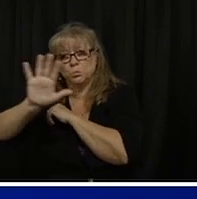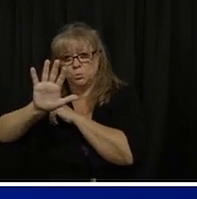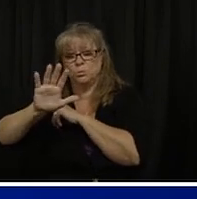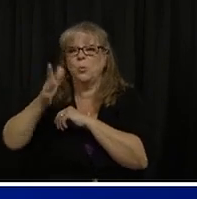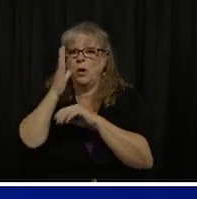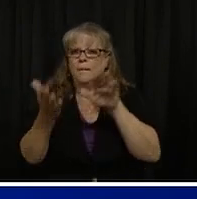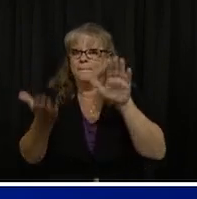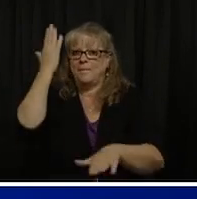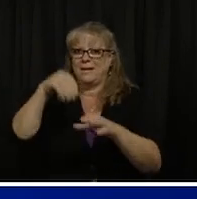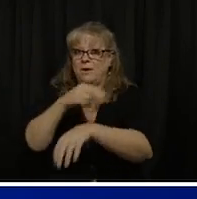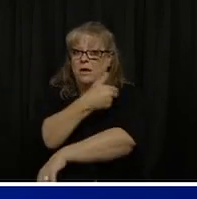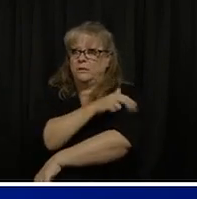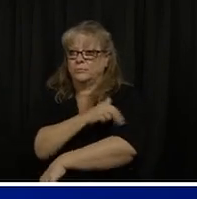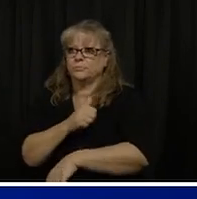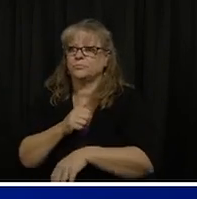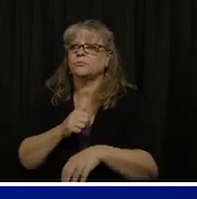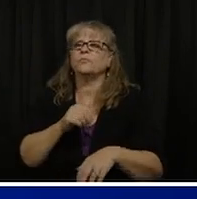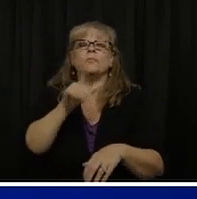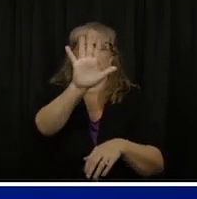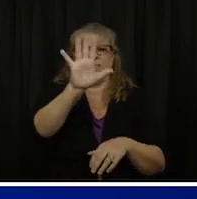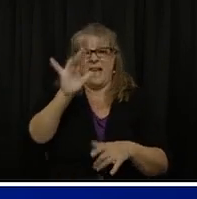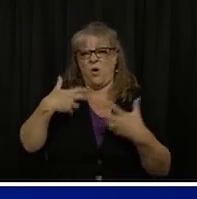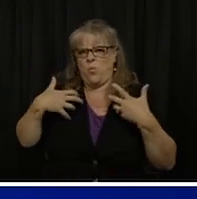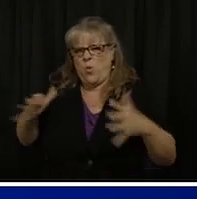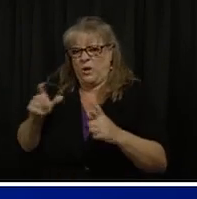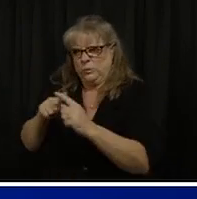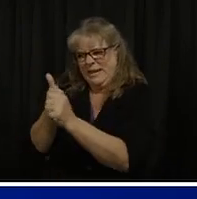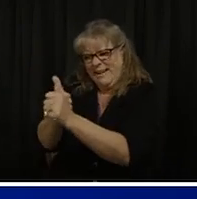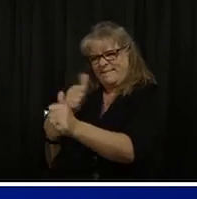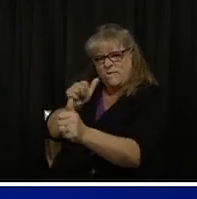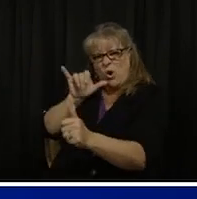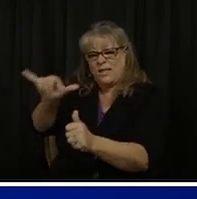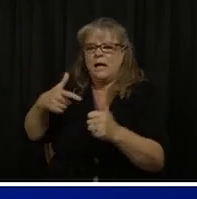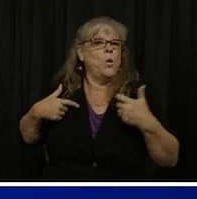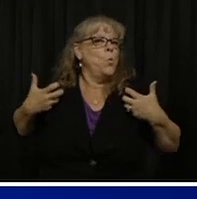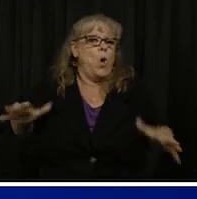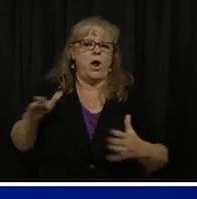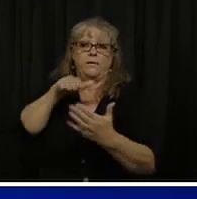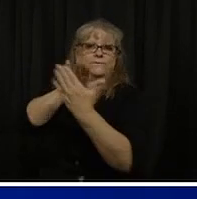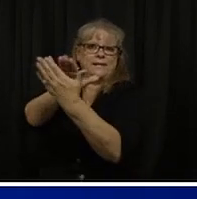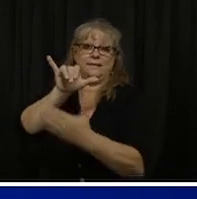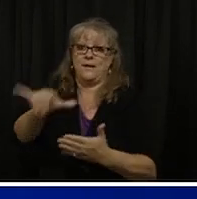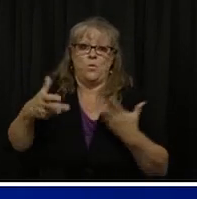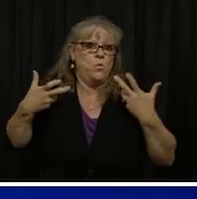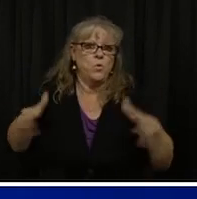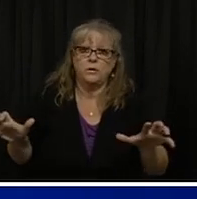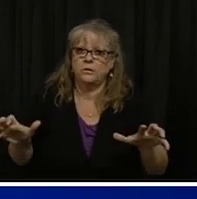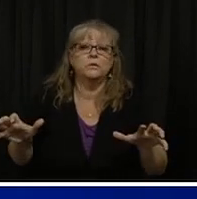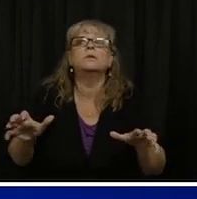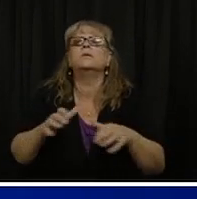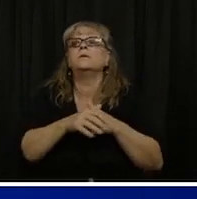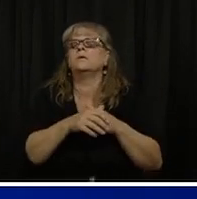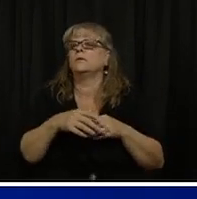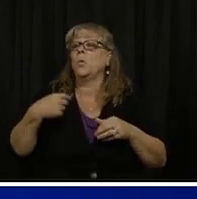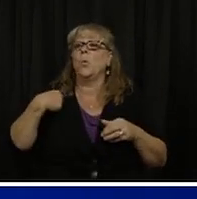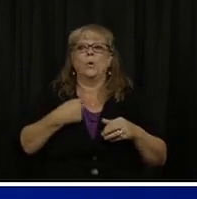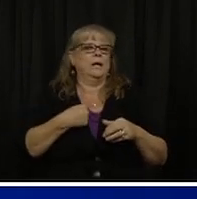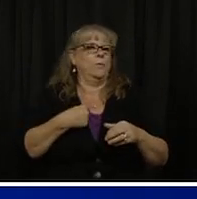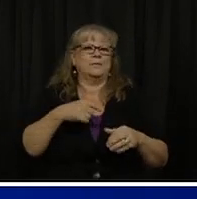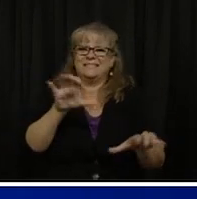place that we do not want to be right now. We are below the level of social distancing that we know is feasible to